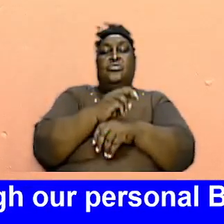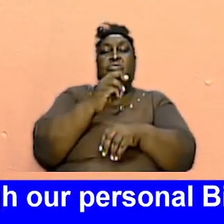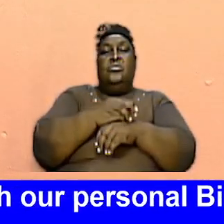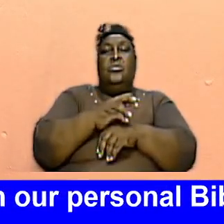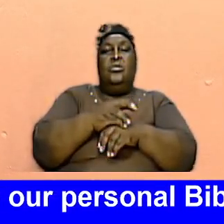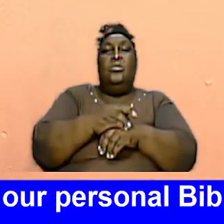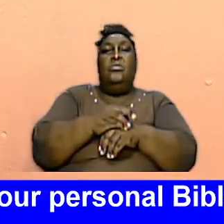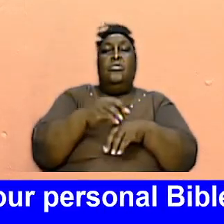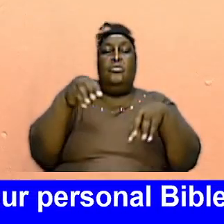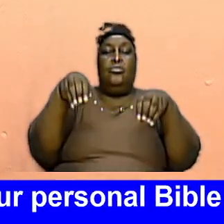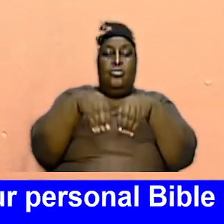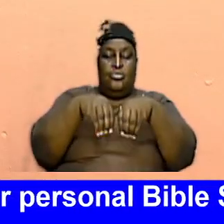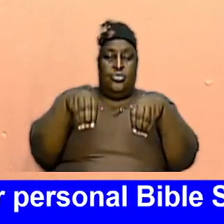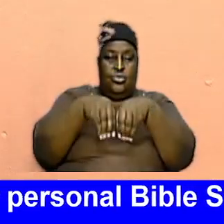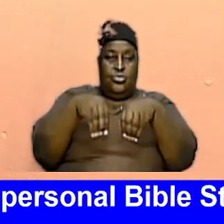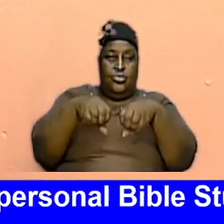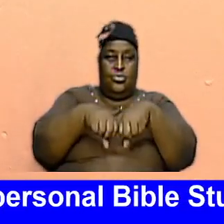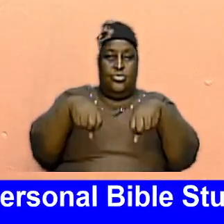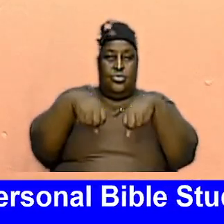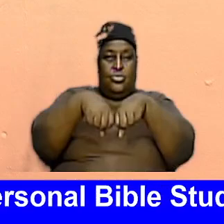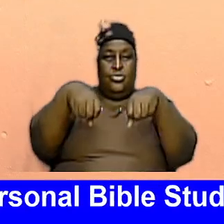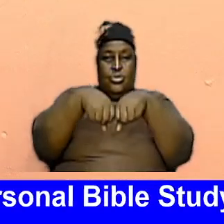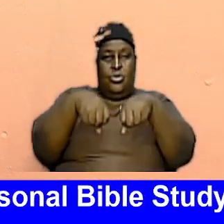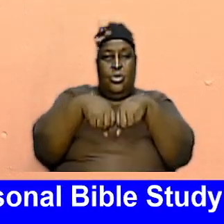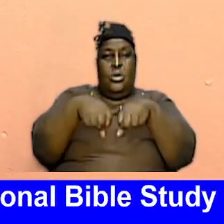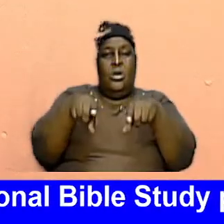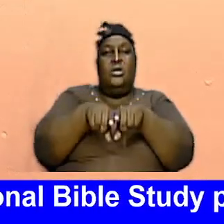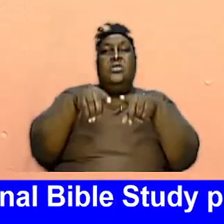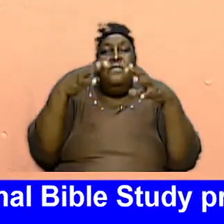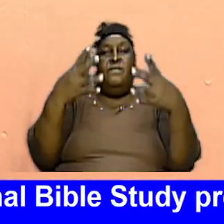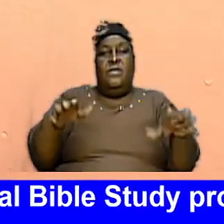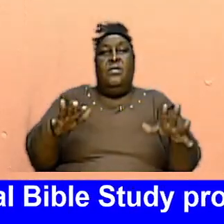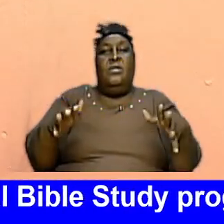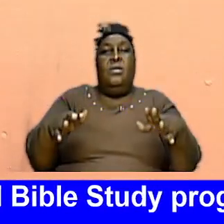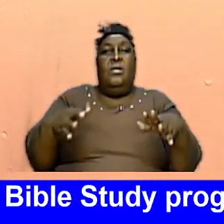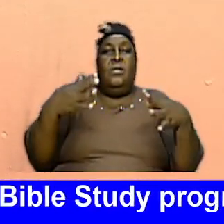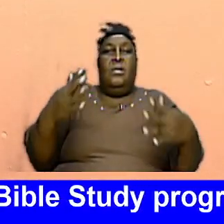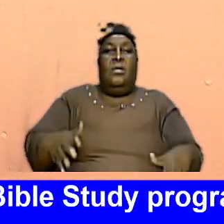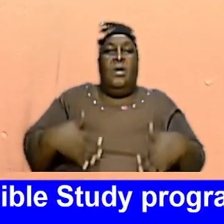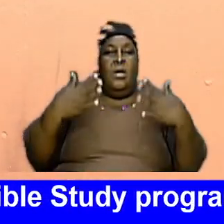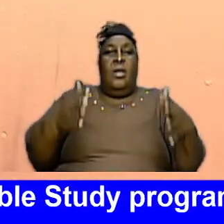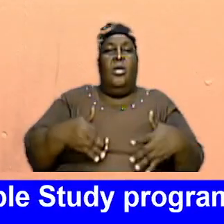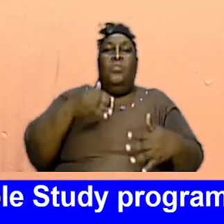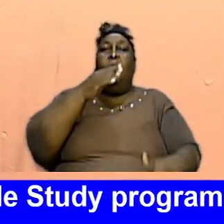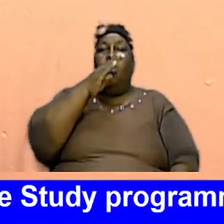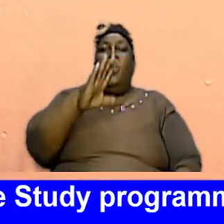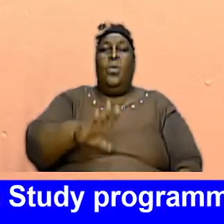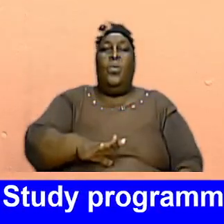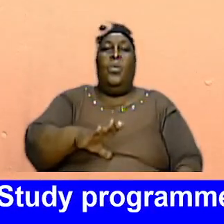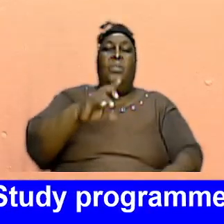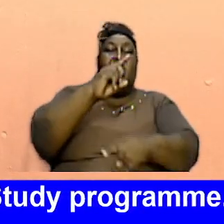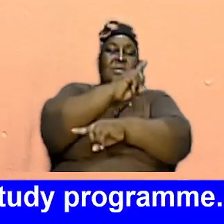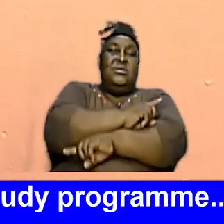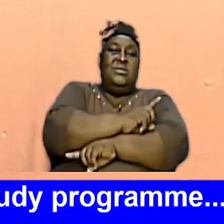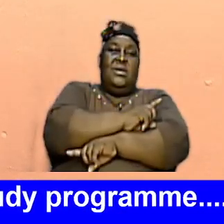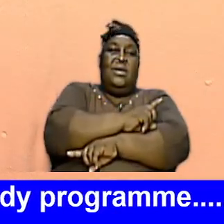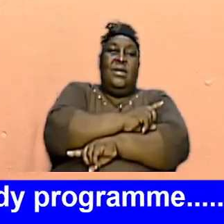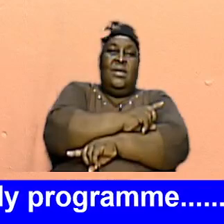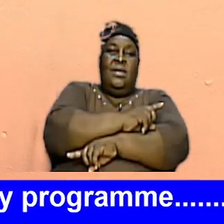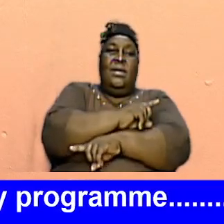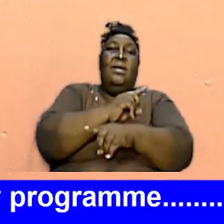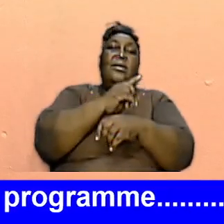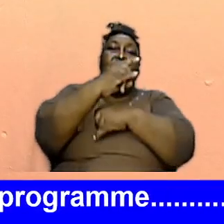And Let Us Have A Great Time And As I Close Now I Want To Say Happy Women's Day I Know Today Is